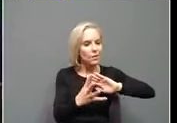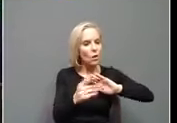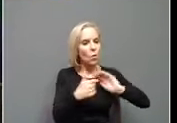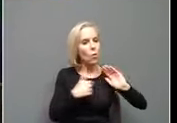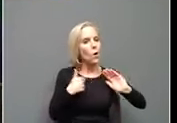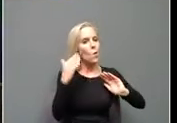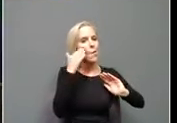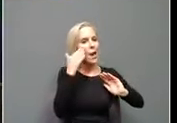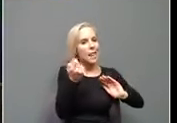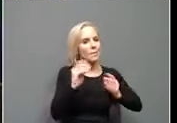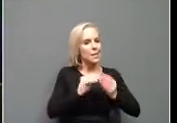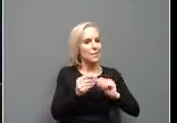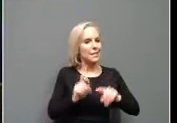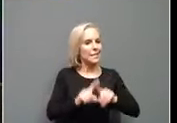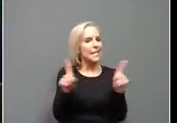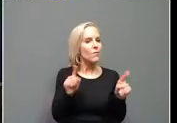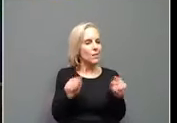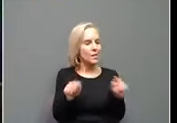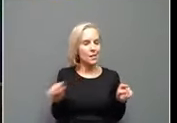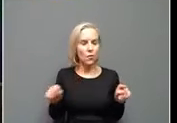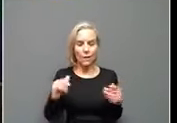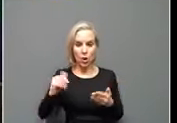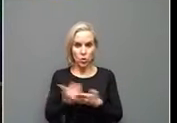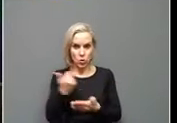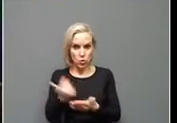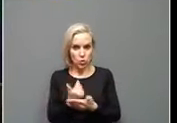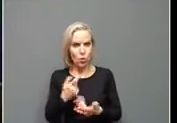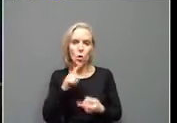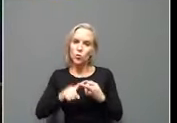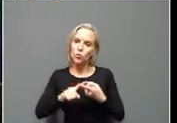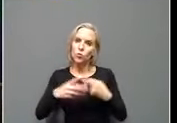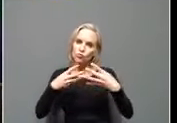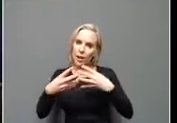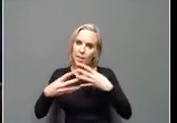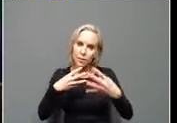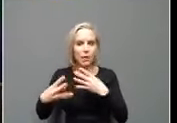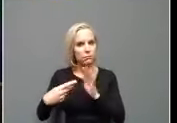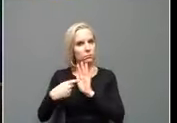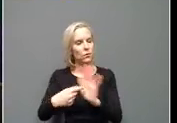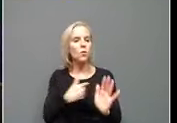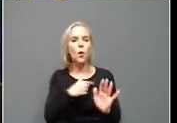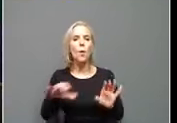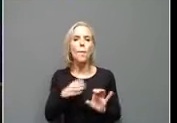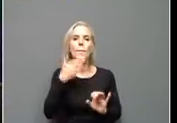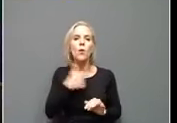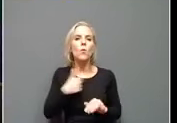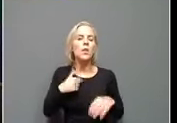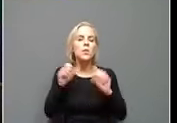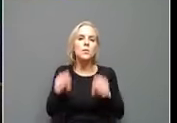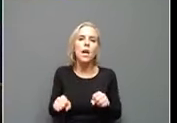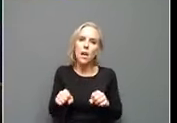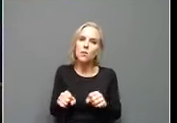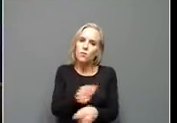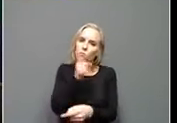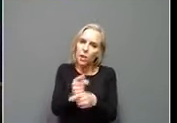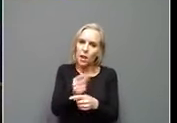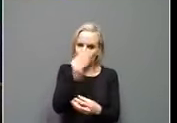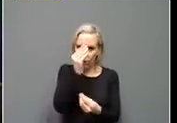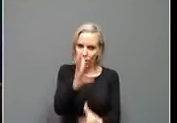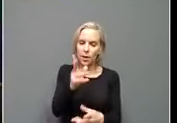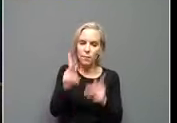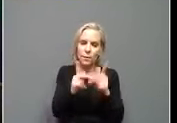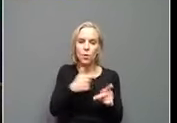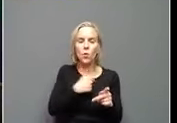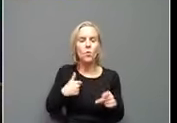those. When we find new ones, we try to be transparent about that. We're just doing the best we can to give actionable information to people as quickly as we